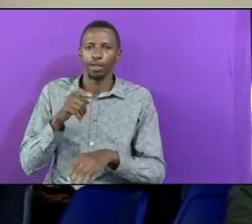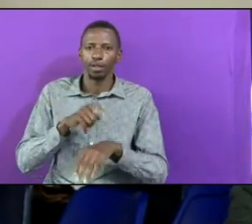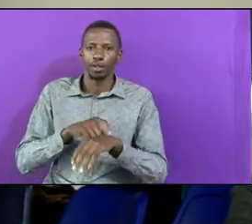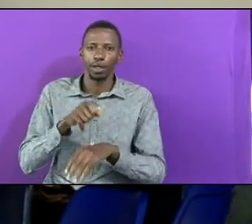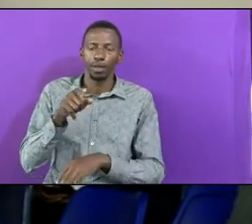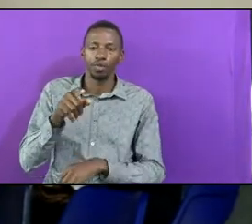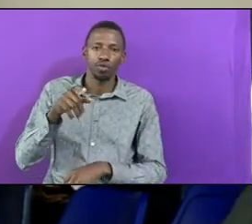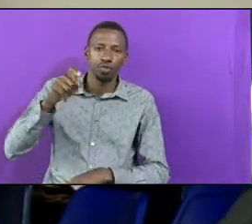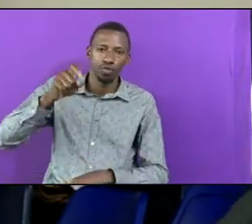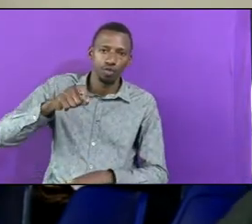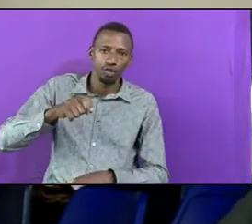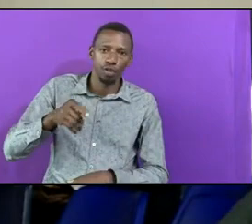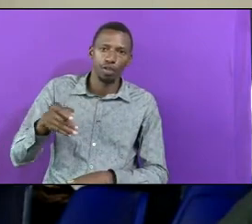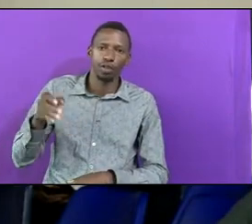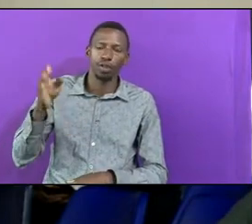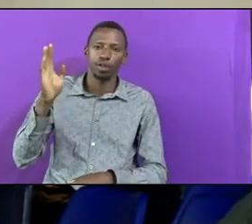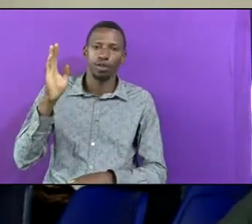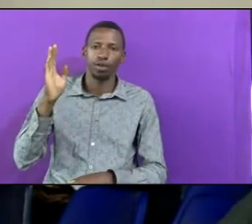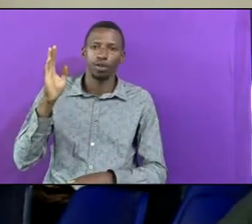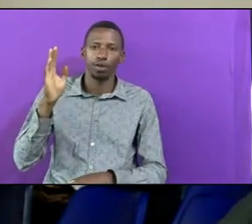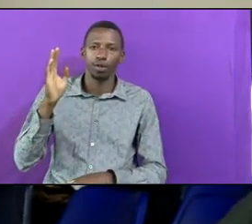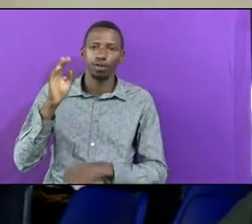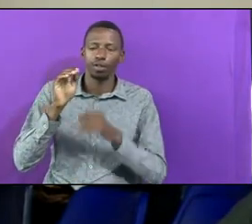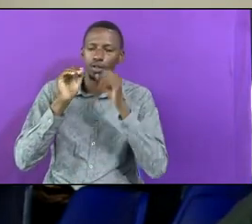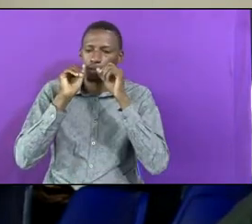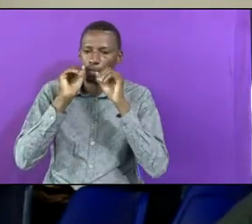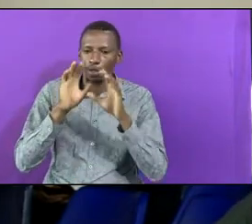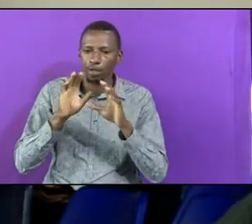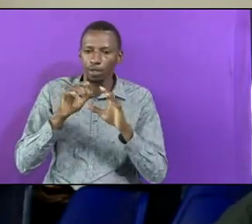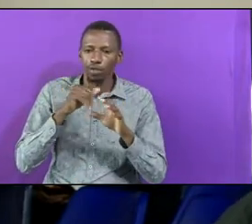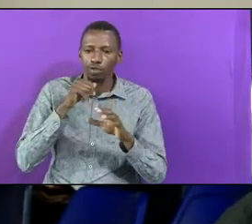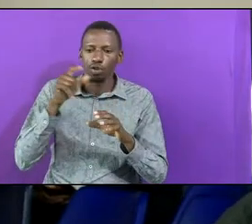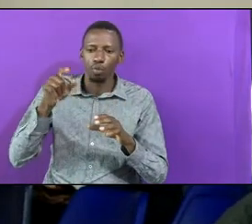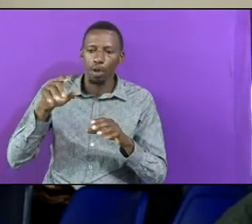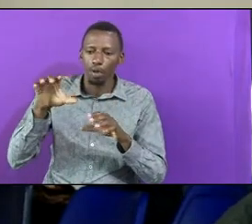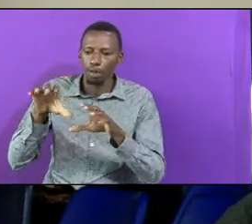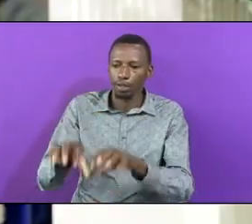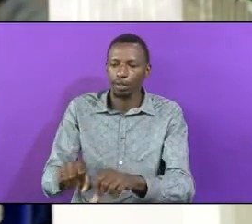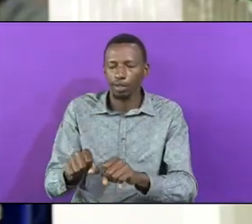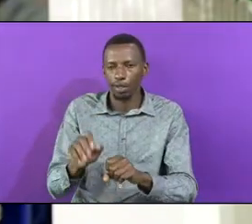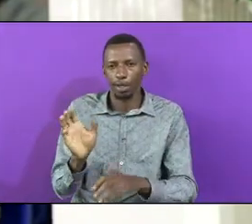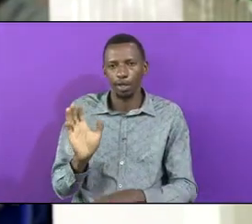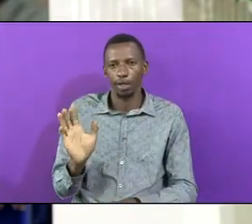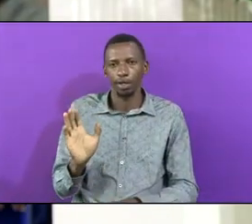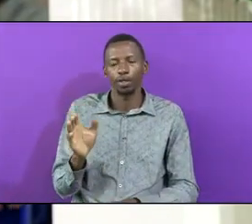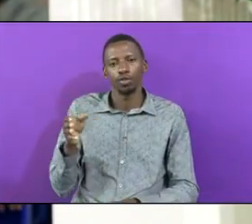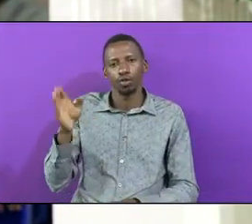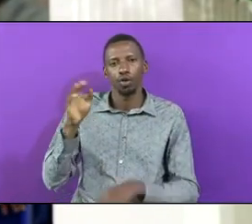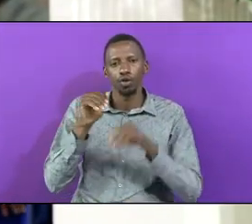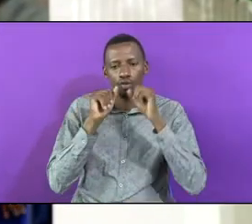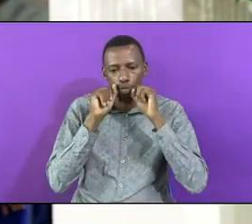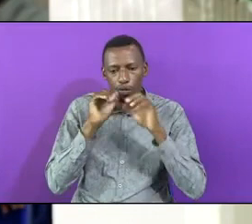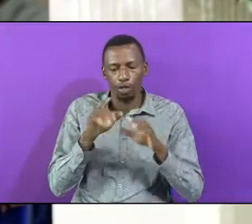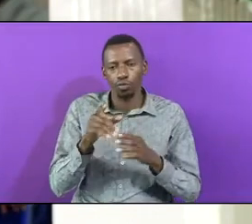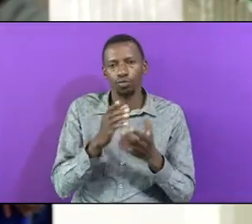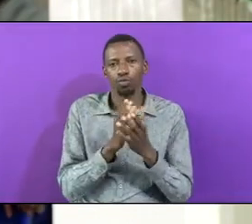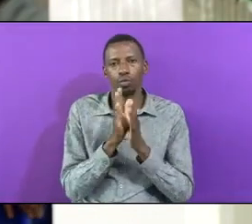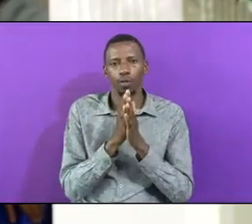God's Blessing You Don't Have To Take An Her Plane For It When God Blesses You He Blesses You Where The Prayer Has Been Made Amen